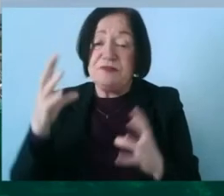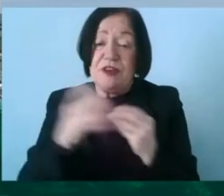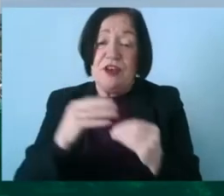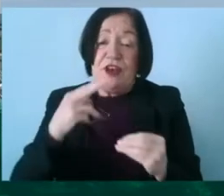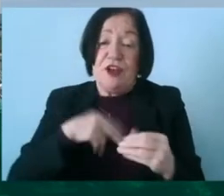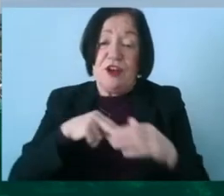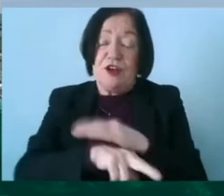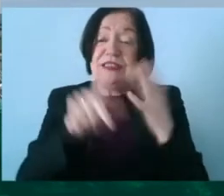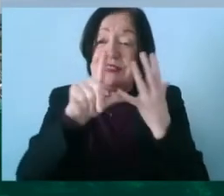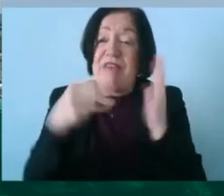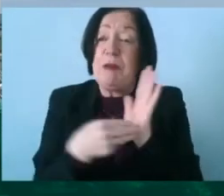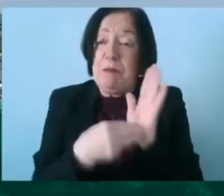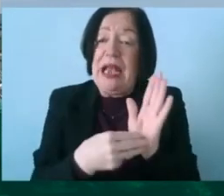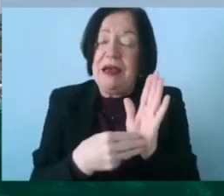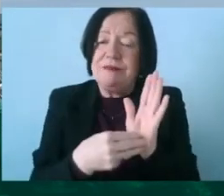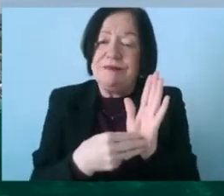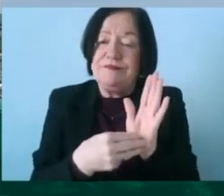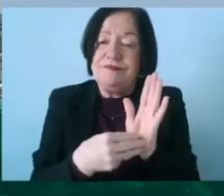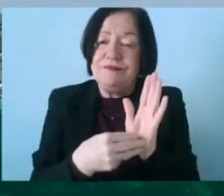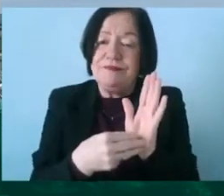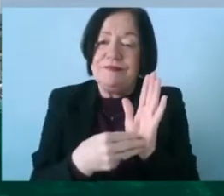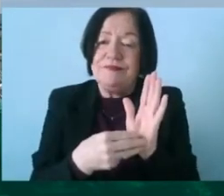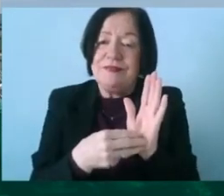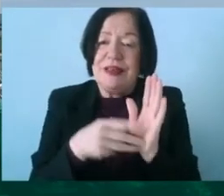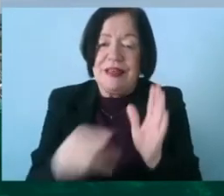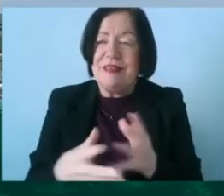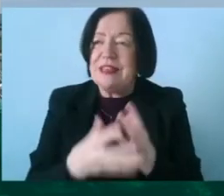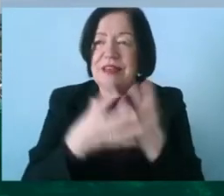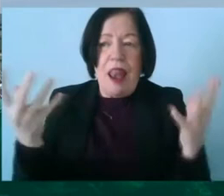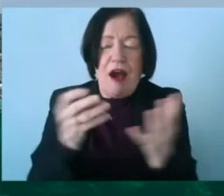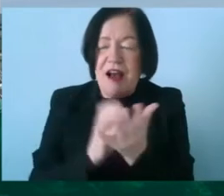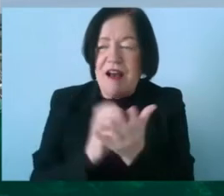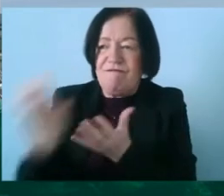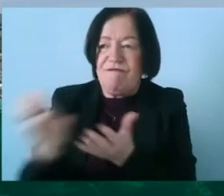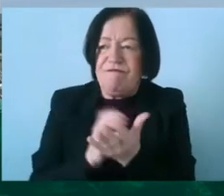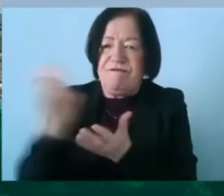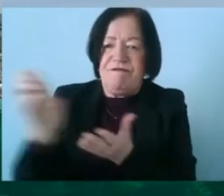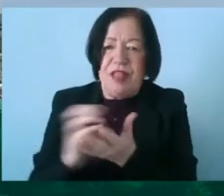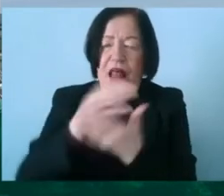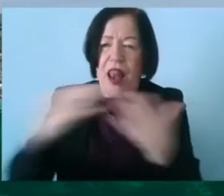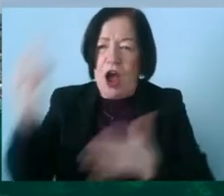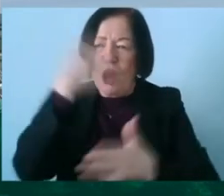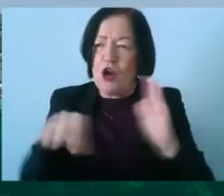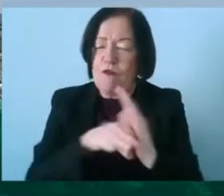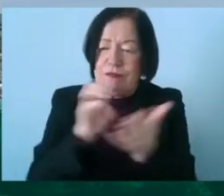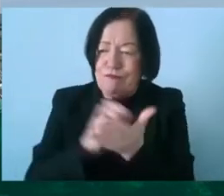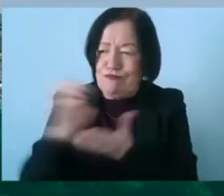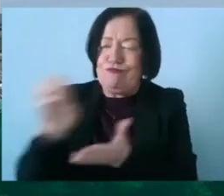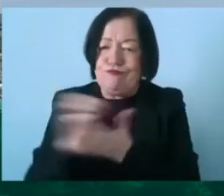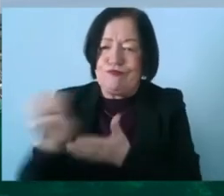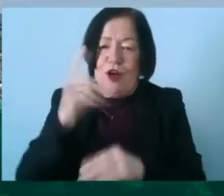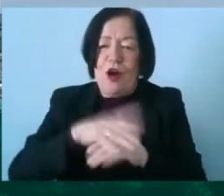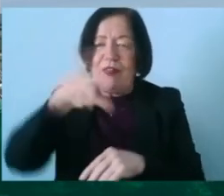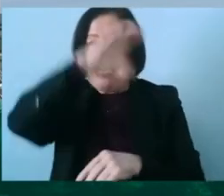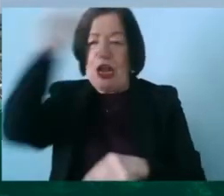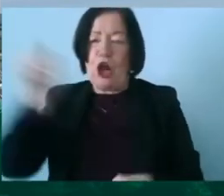under 7 million you know and and that's a lot of investment and that's that's a lot of government money spend on just daily clubs and if you